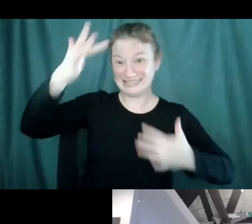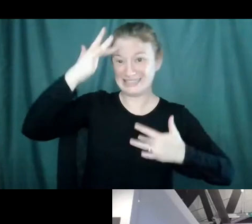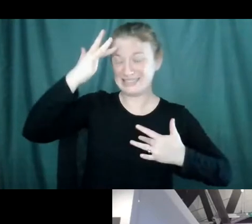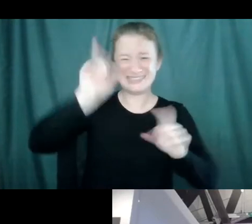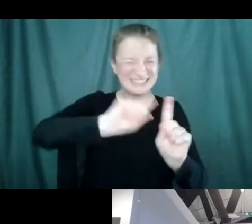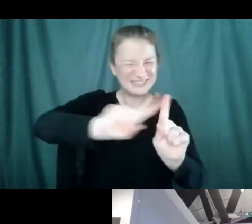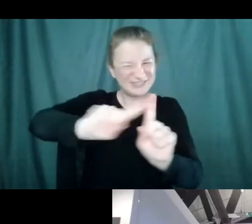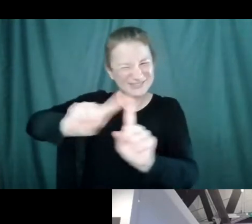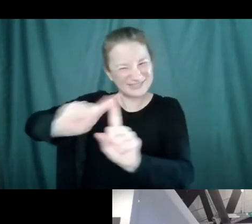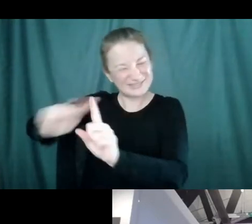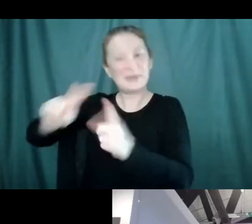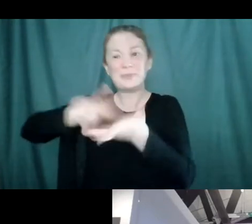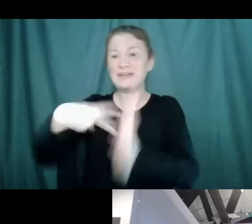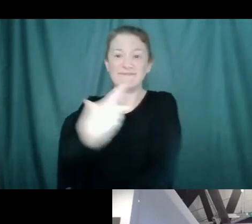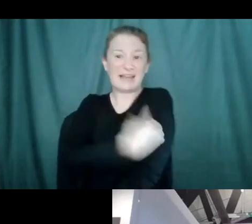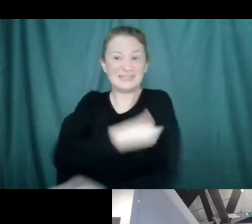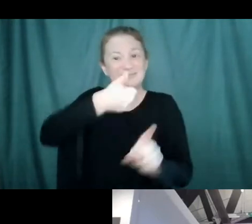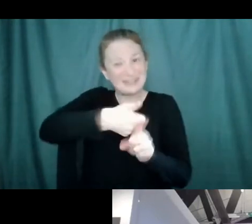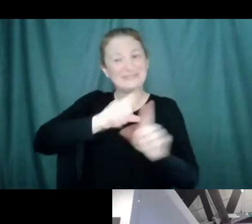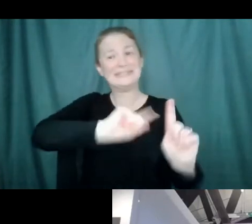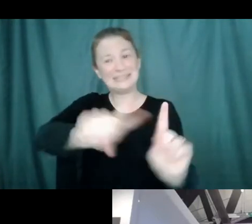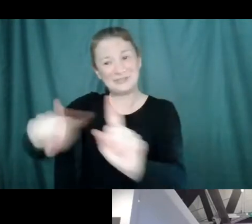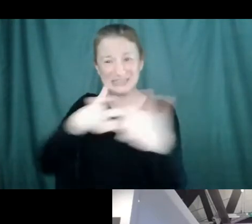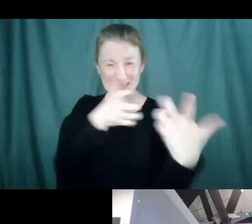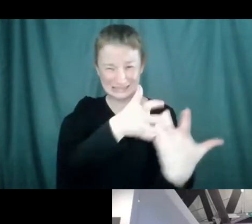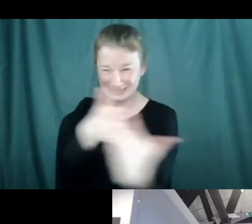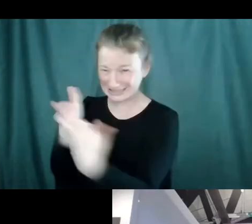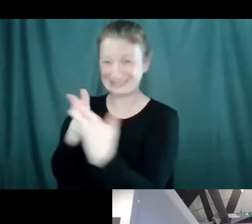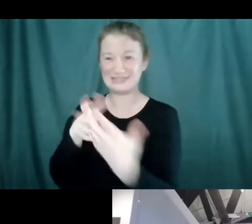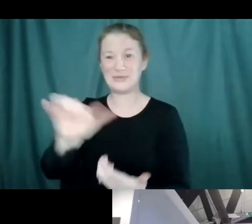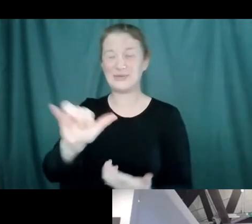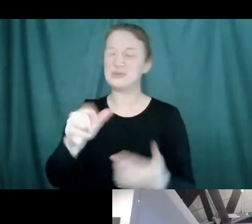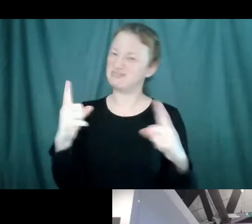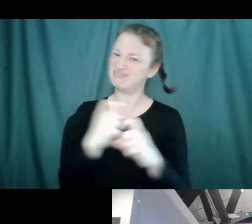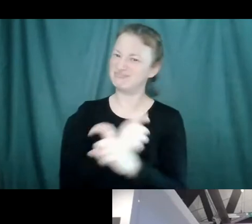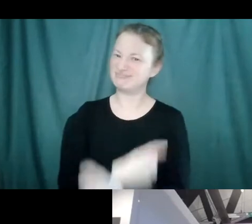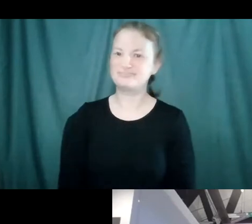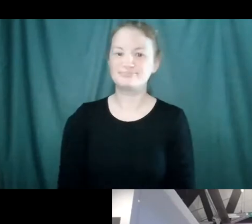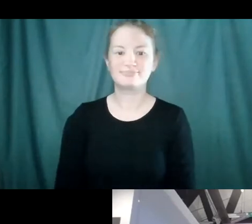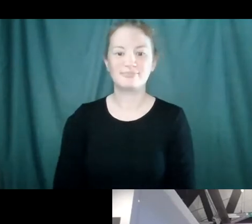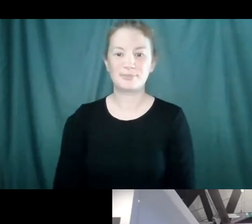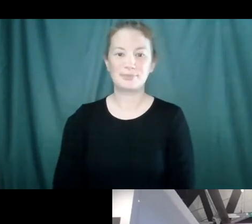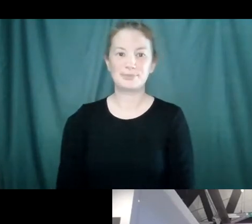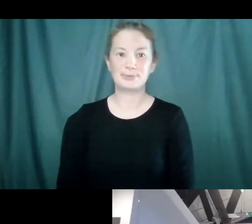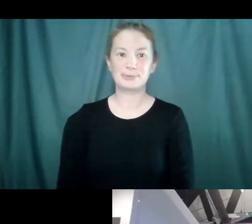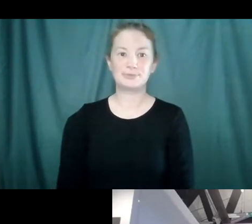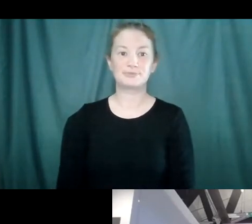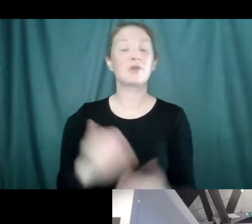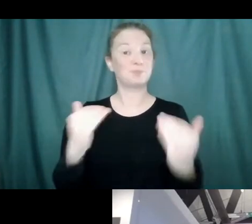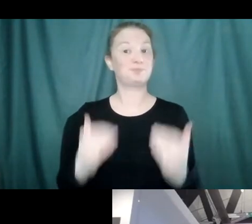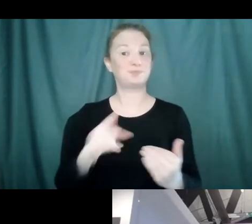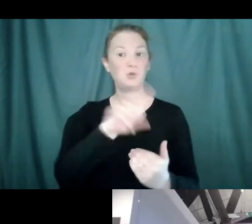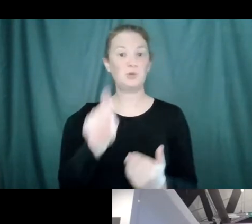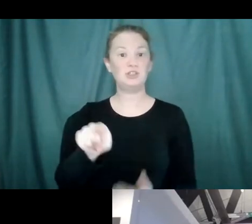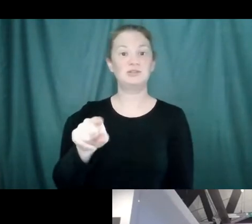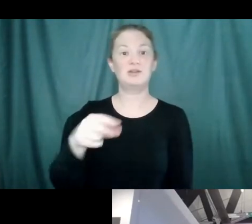and therefore the vaccine will be different. And it's just, it's also complicated. All right. So here we go. A question from Hudson